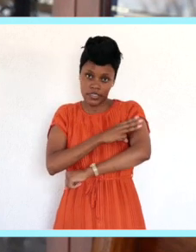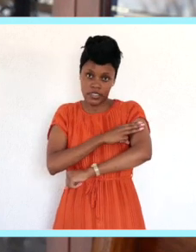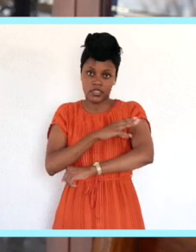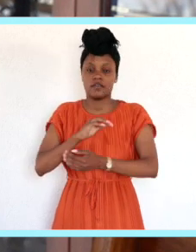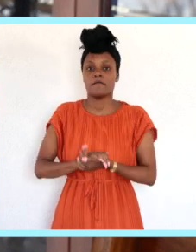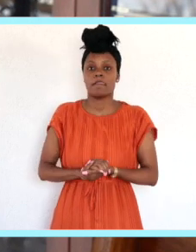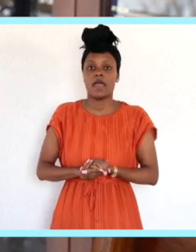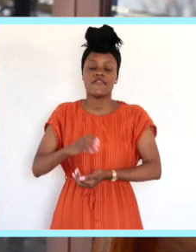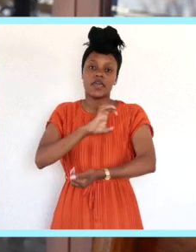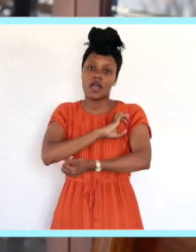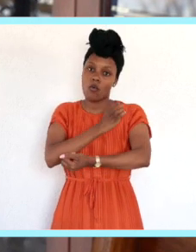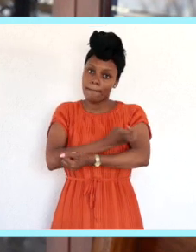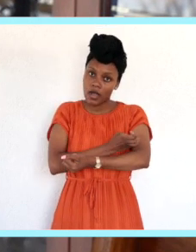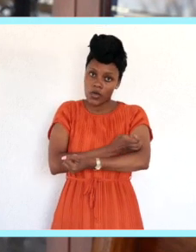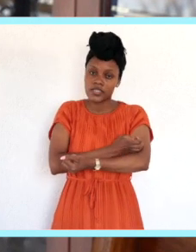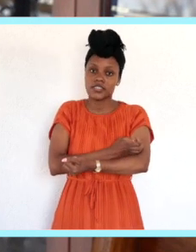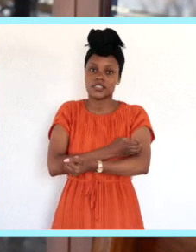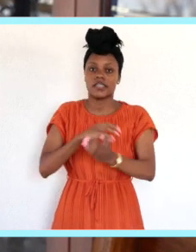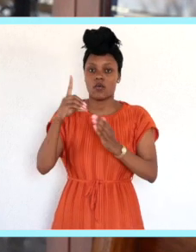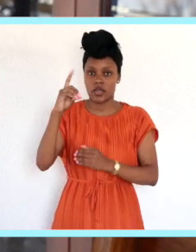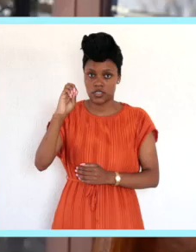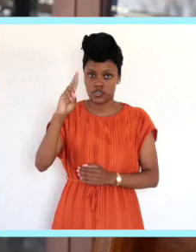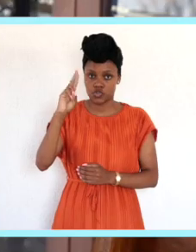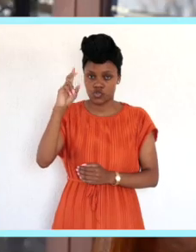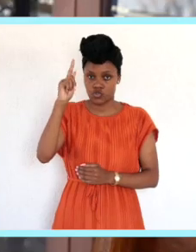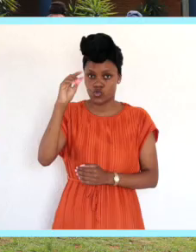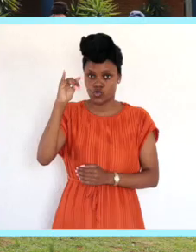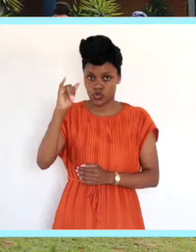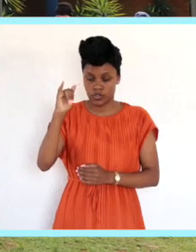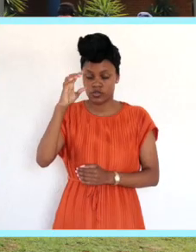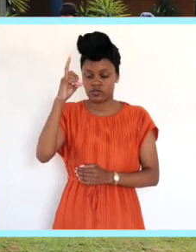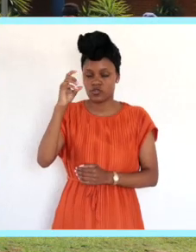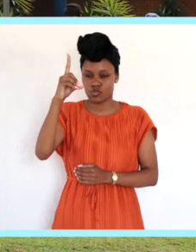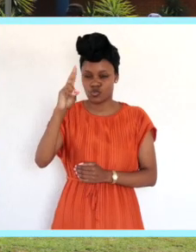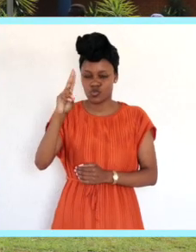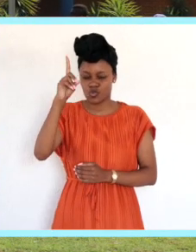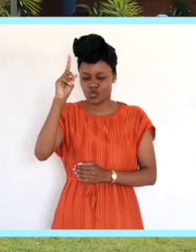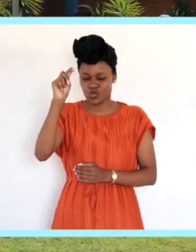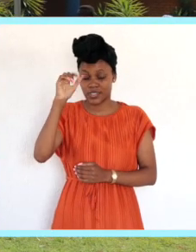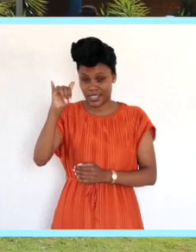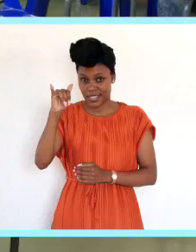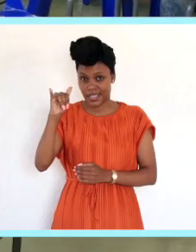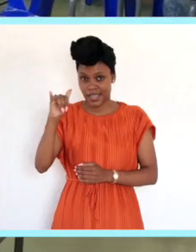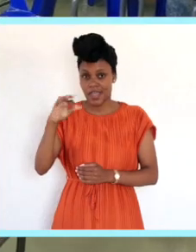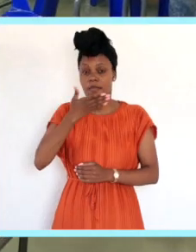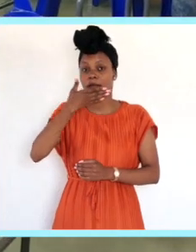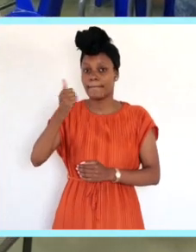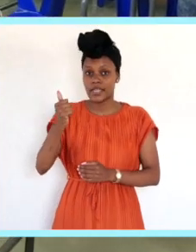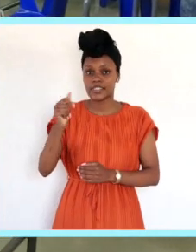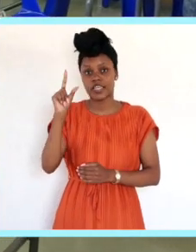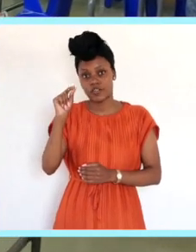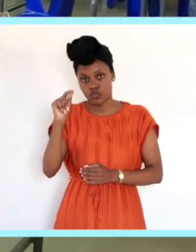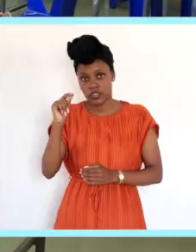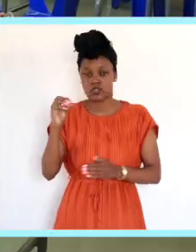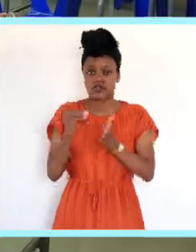and in exercising our powers and our duties as council. We undertake to at all times serve the best